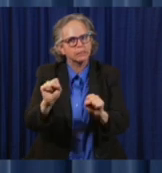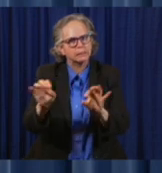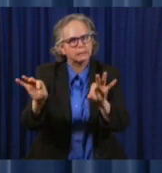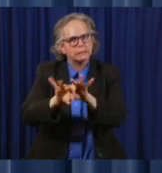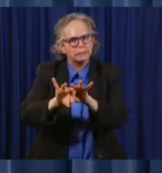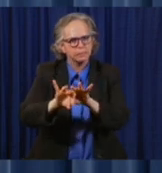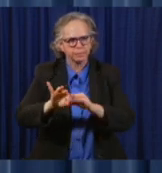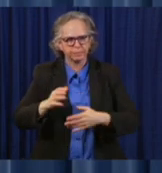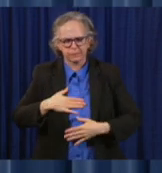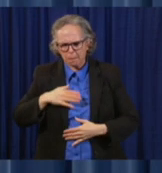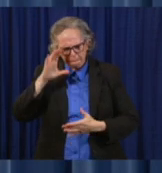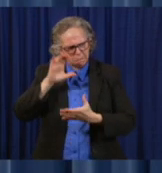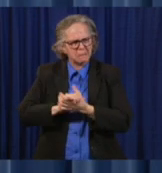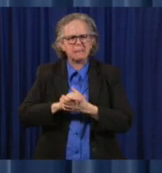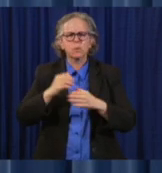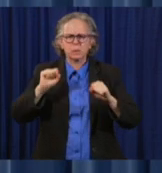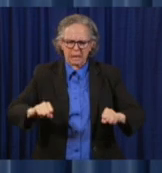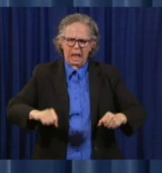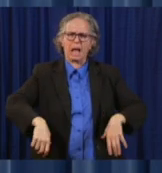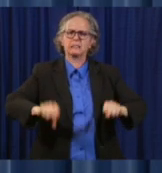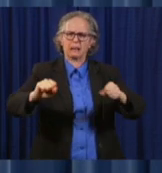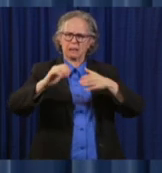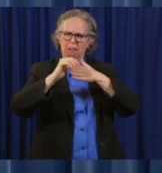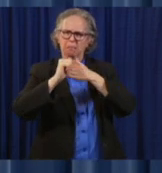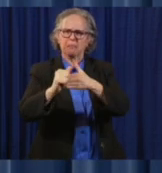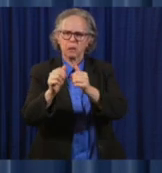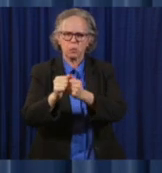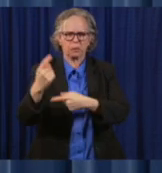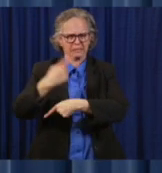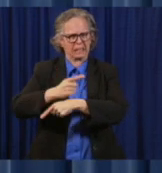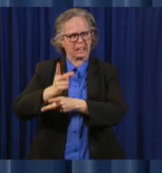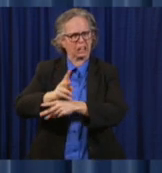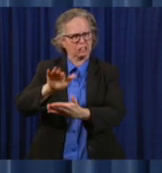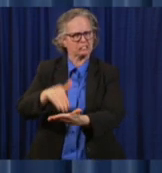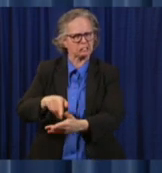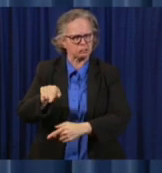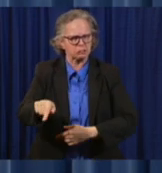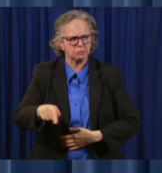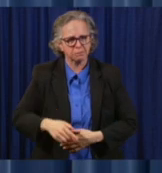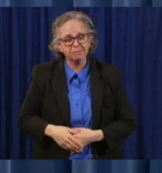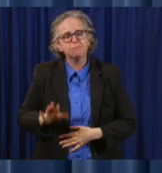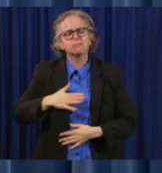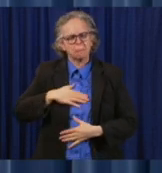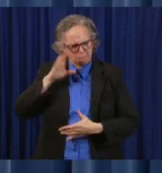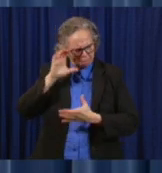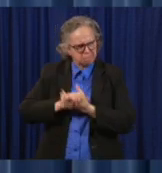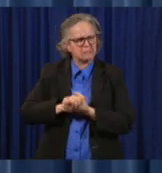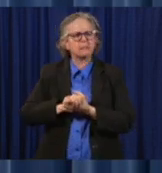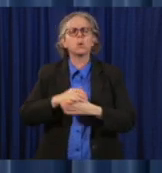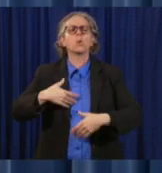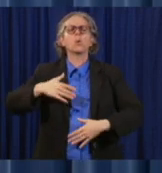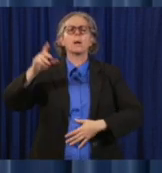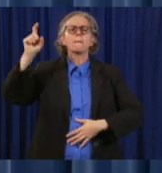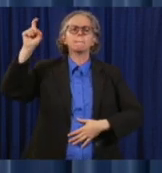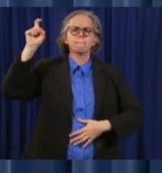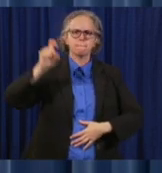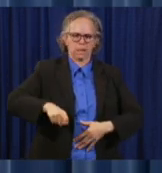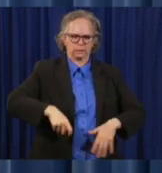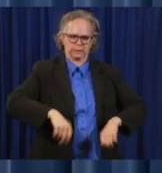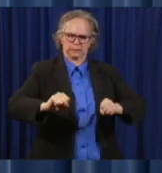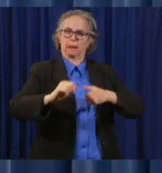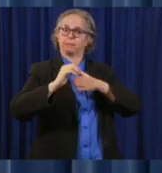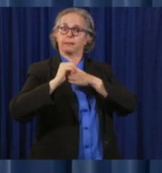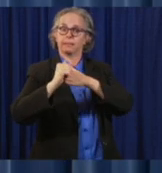we can lead, I'm convinced convinced that we absolutely must lead. We must lead in this area.